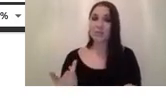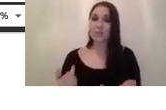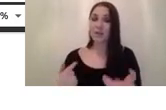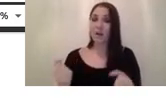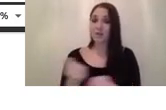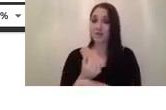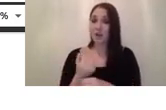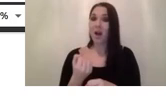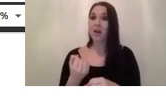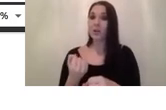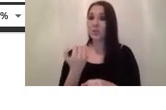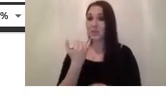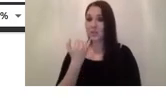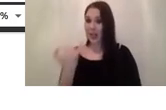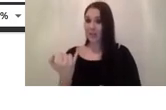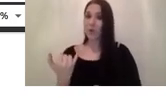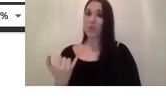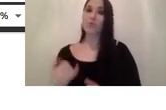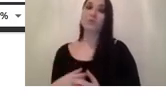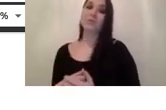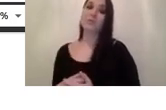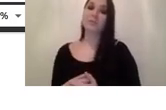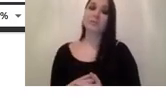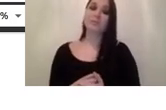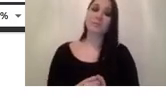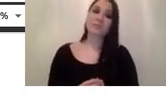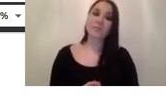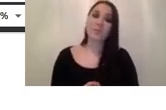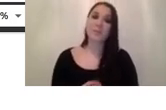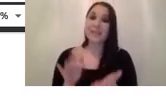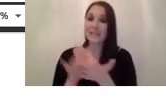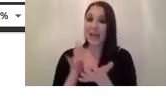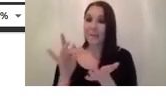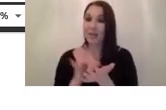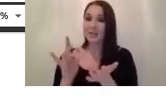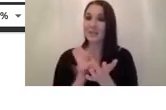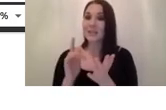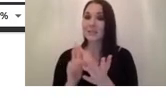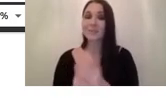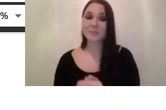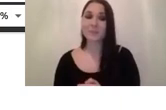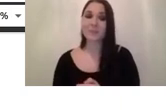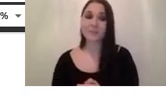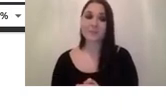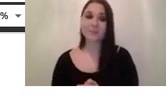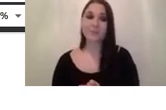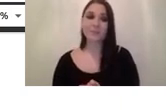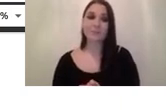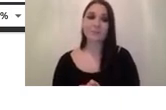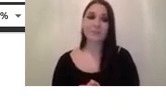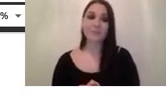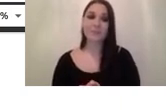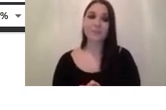for instance cell phones or um yeah tablets and so on in summary